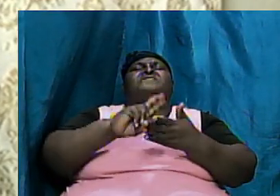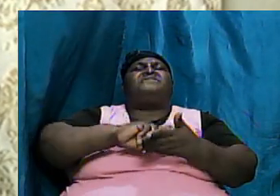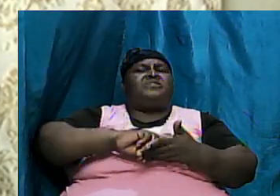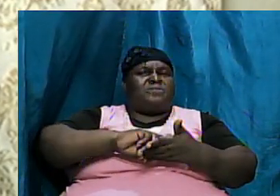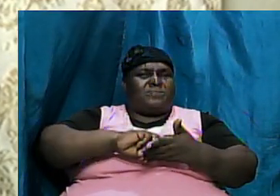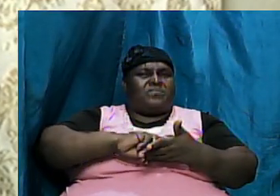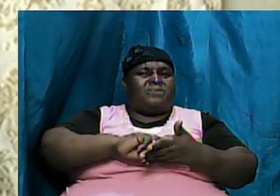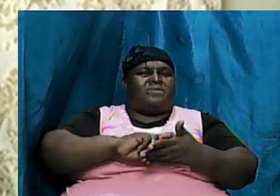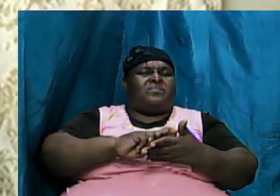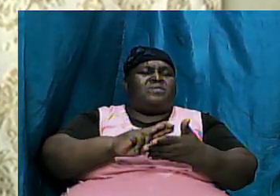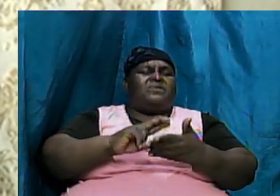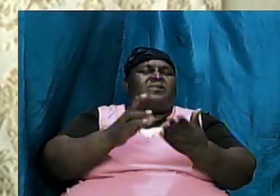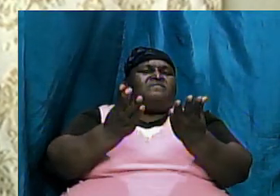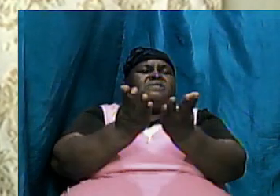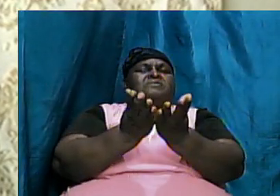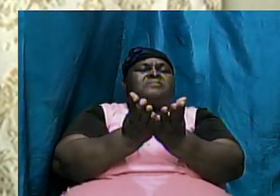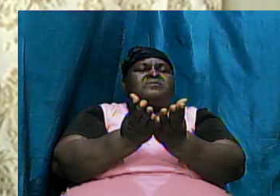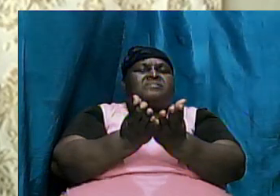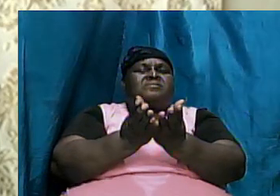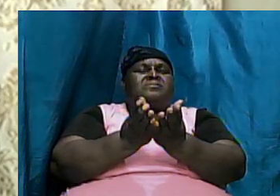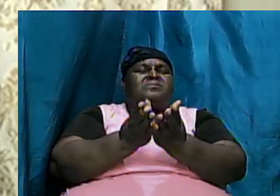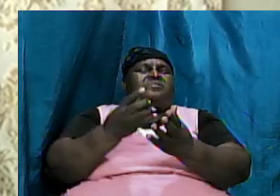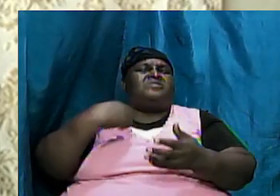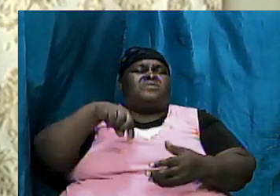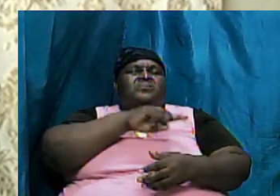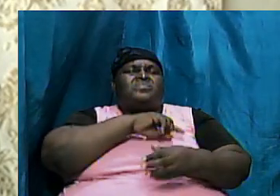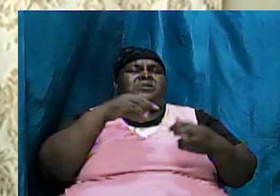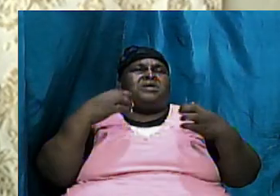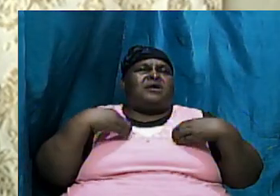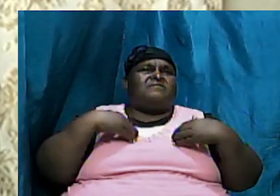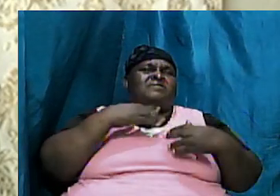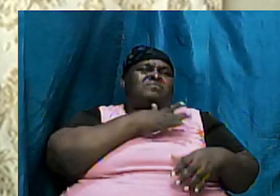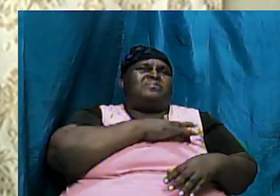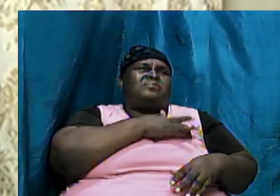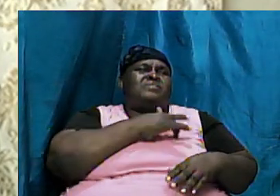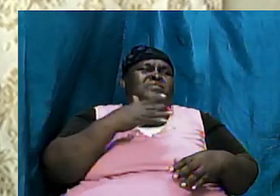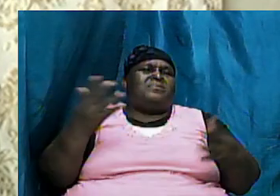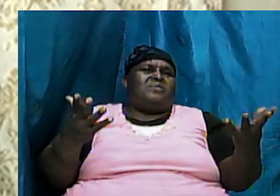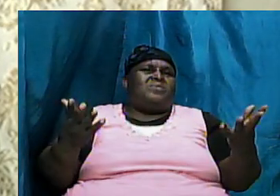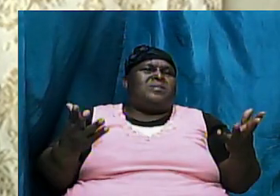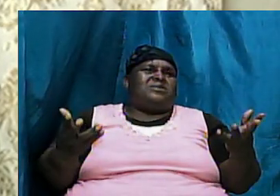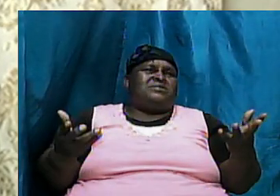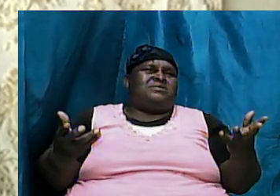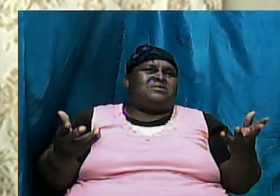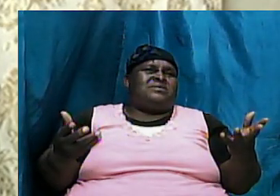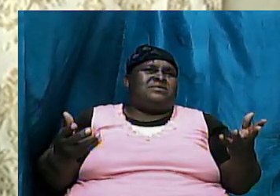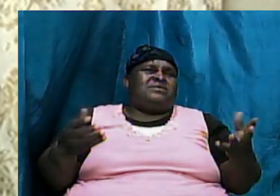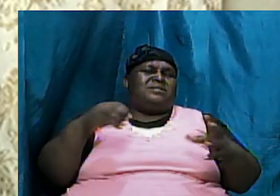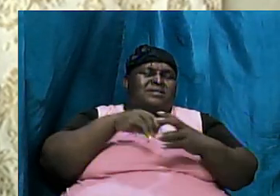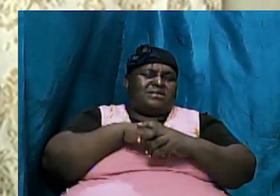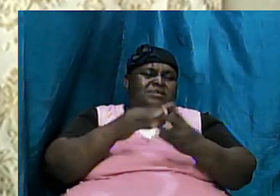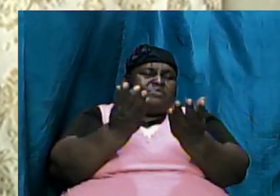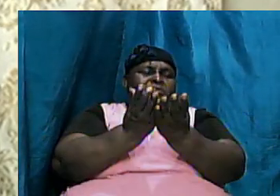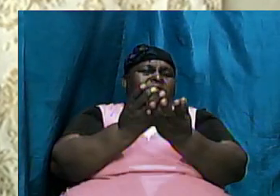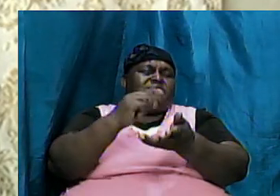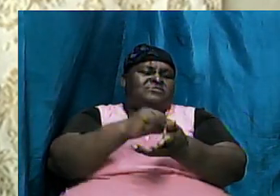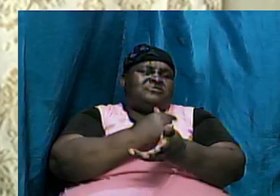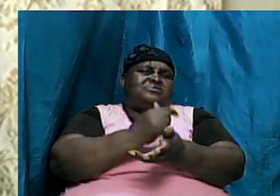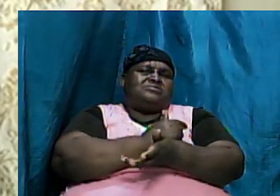at least we have an appreciation for what is contained in Genesis yes and then having